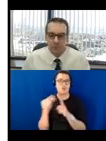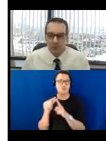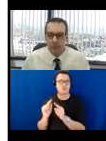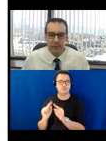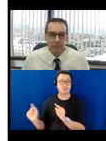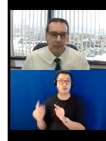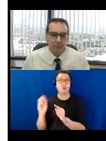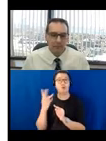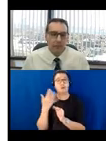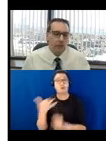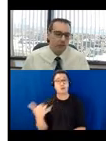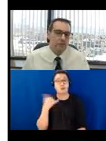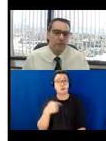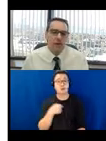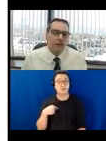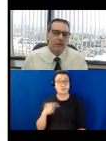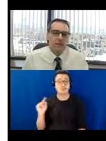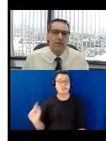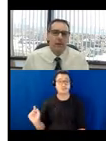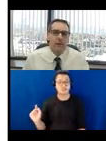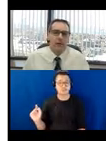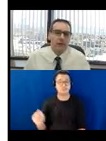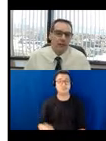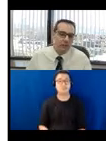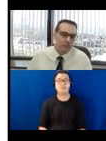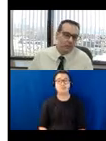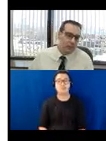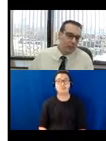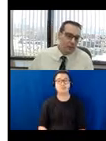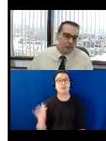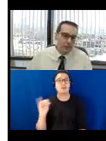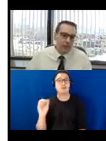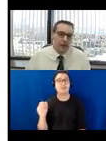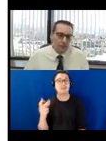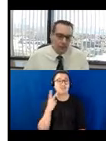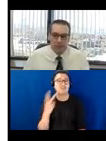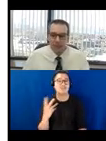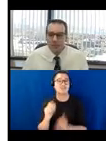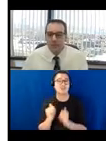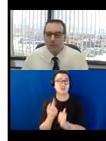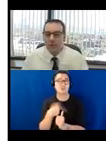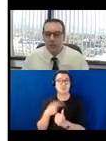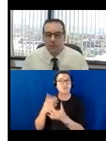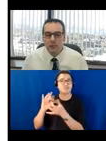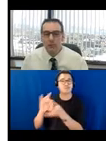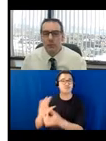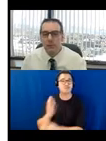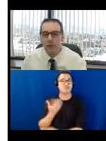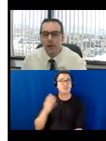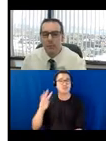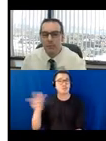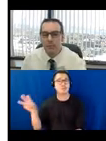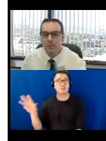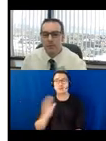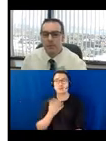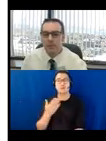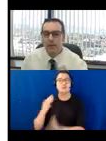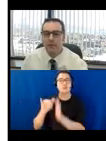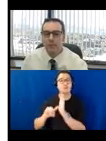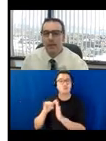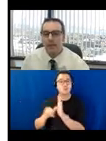dial our phone number here. You can also see how we are linked to the our webpage, our YouTube options,